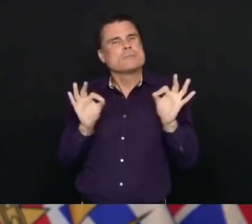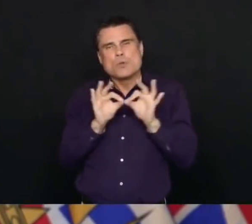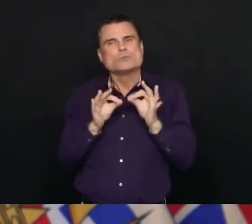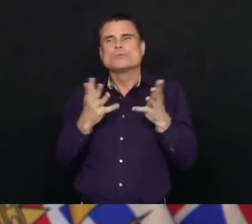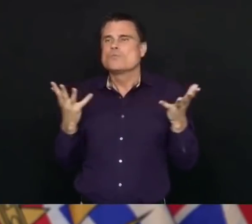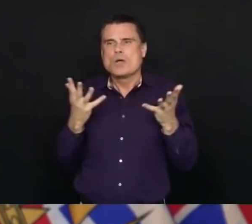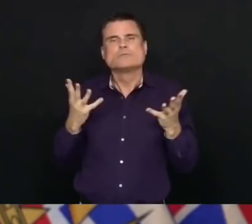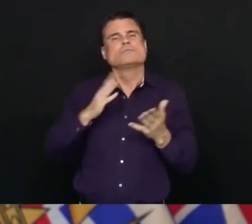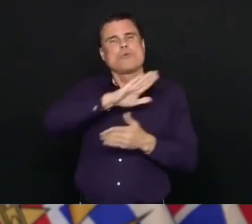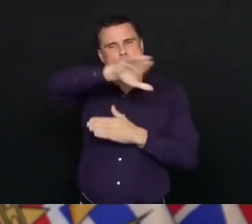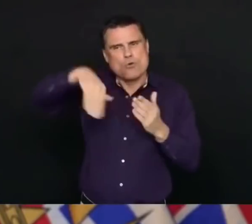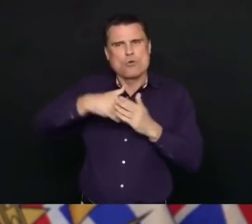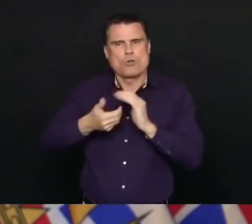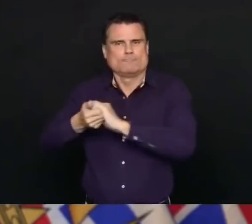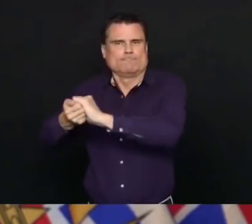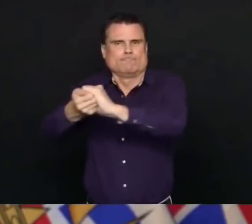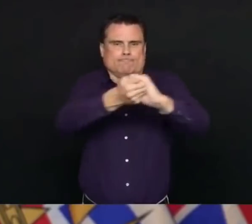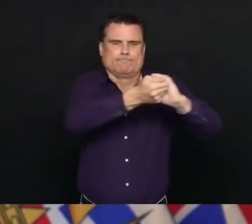and to be safe.